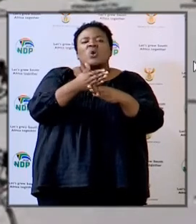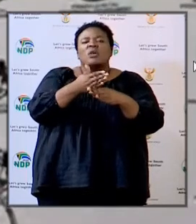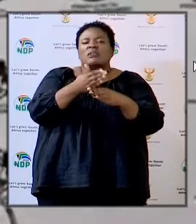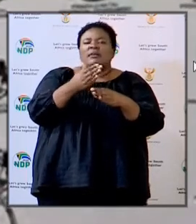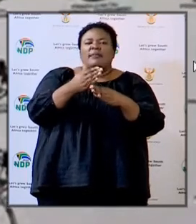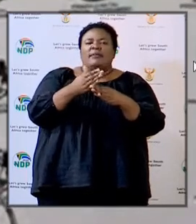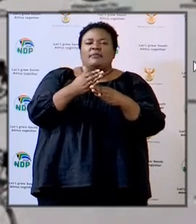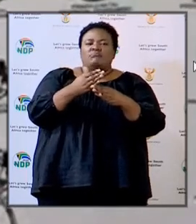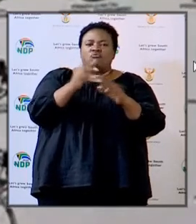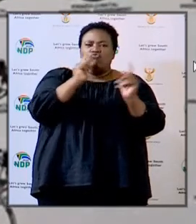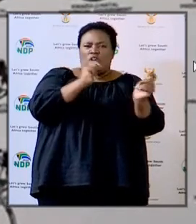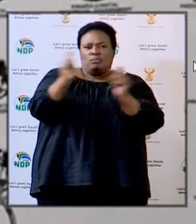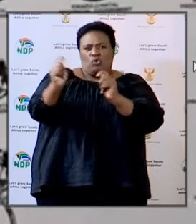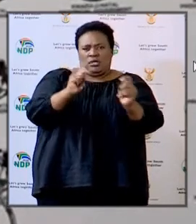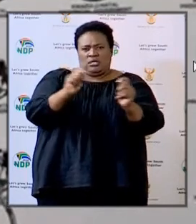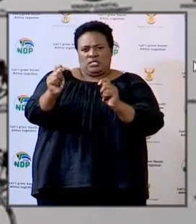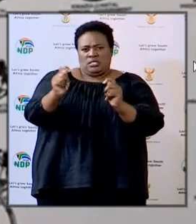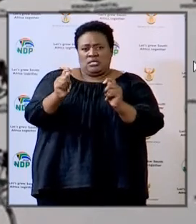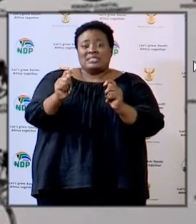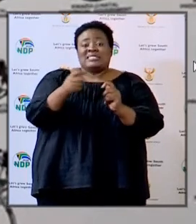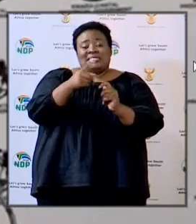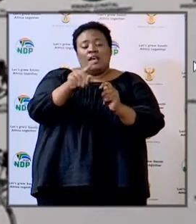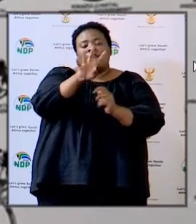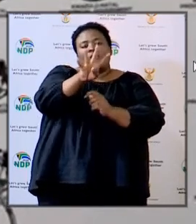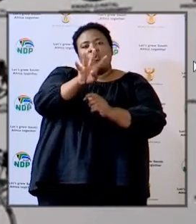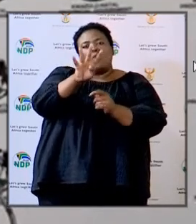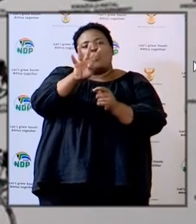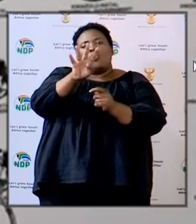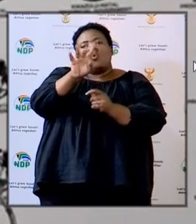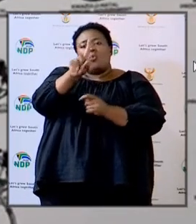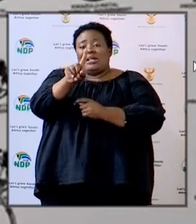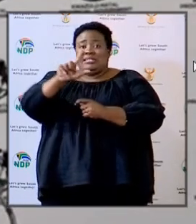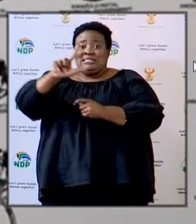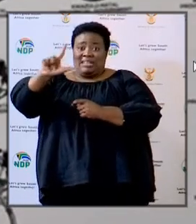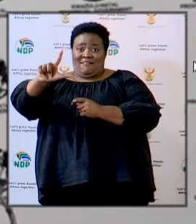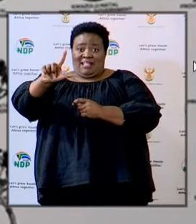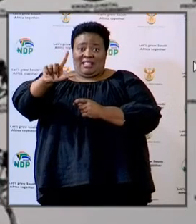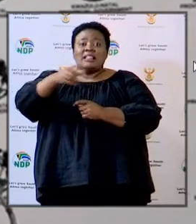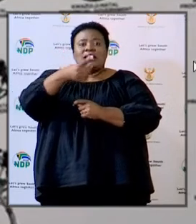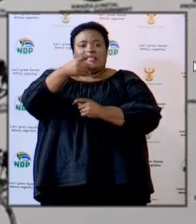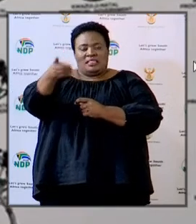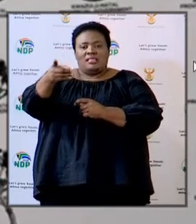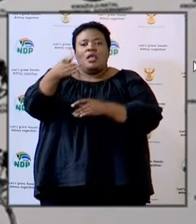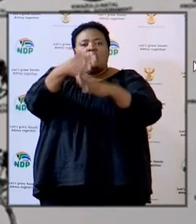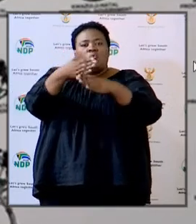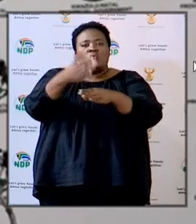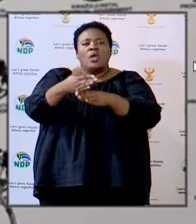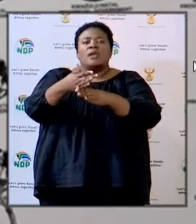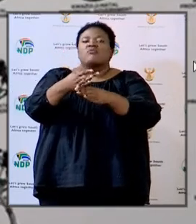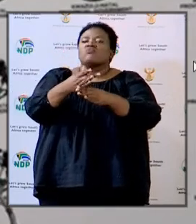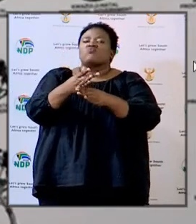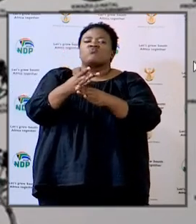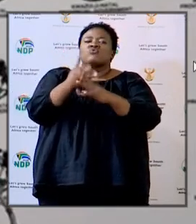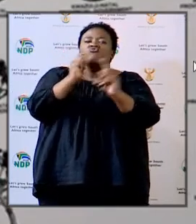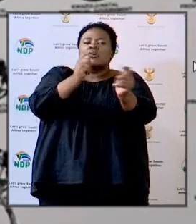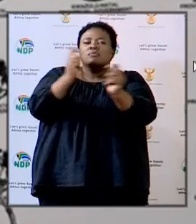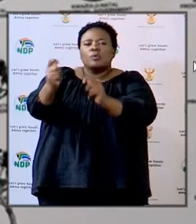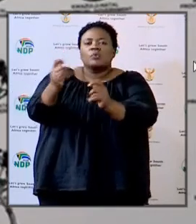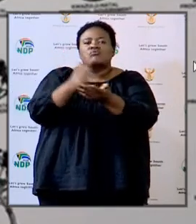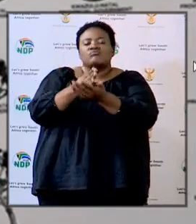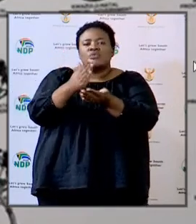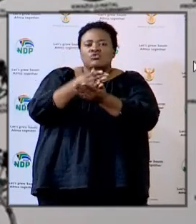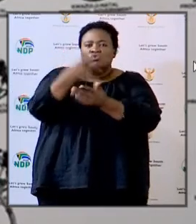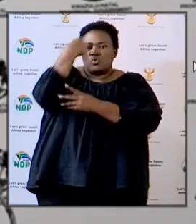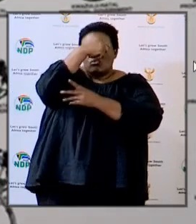providers and 417 of them will be dedicated to scholar transport so that we are able to screen learners